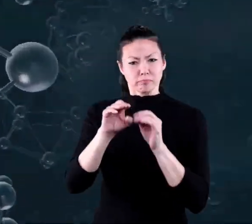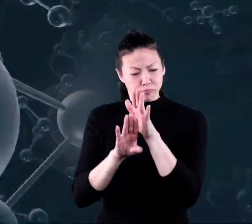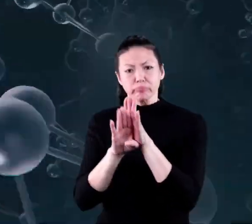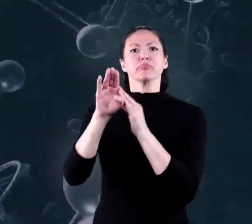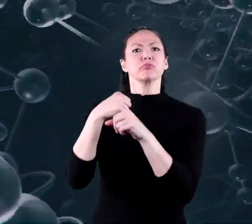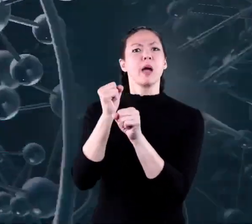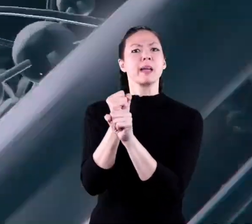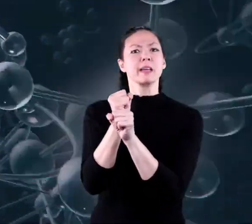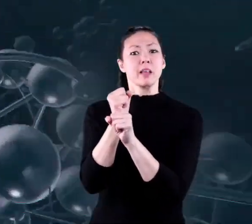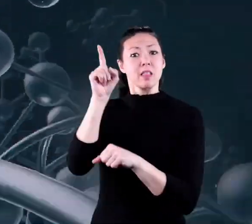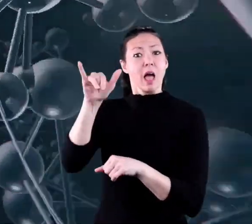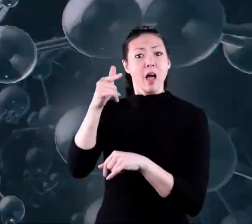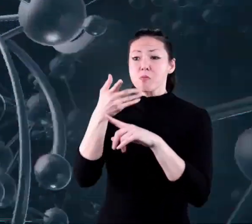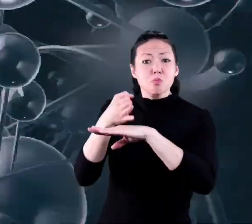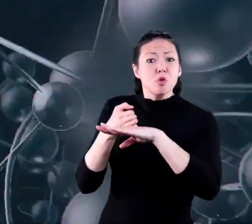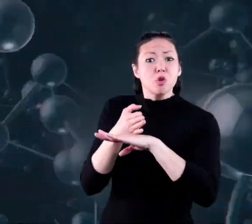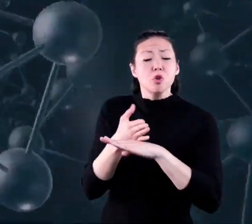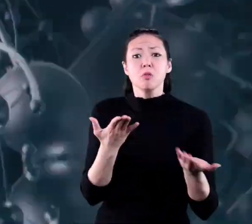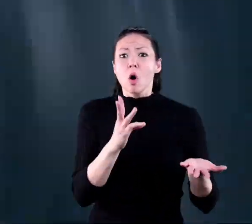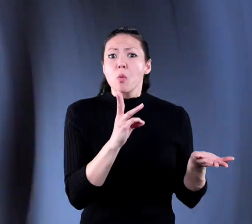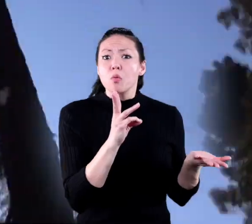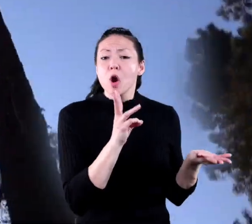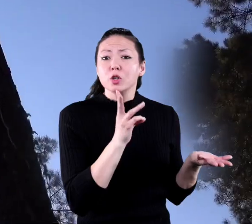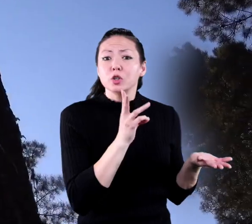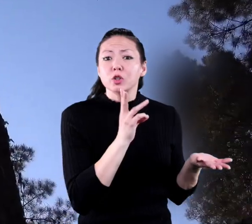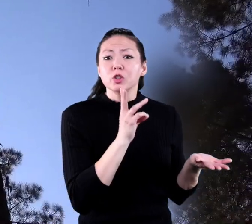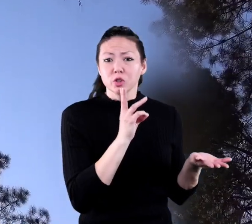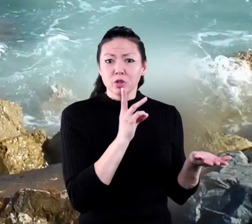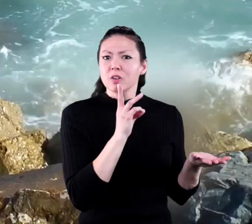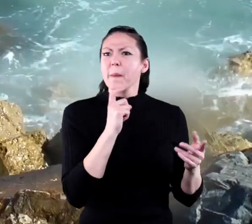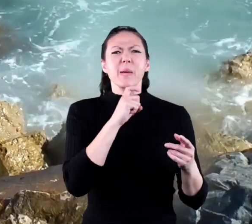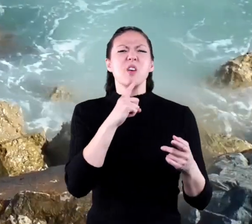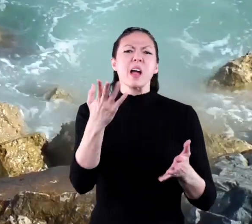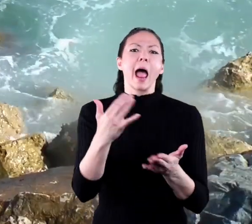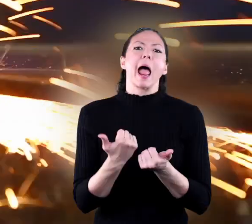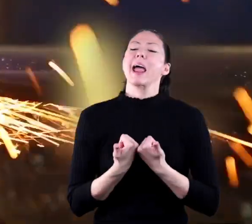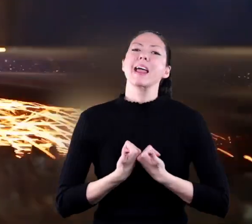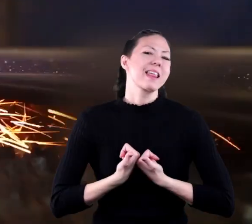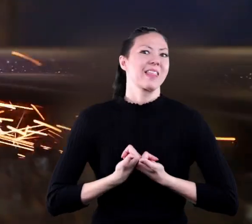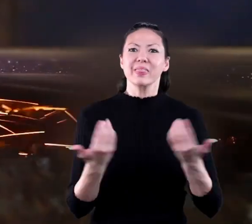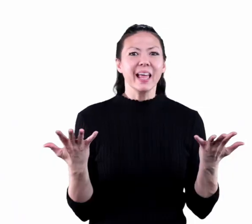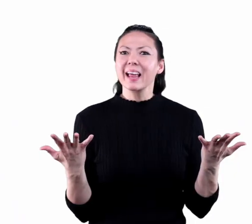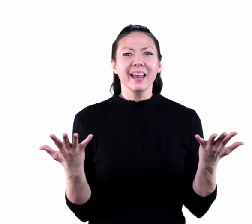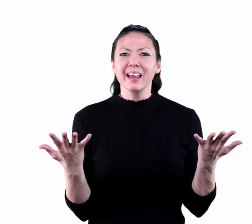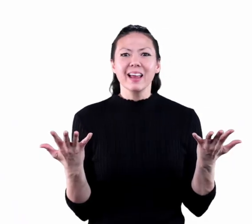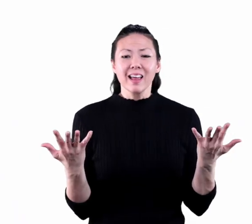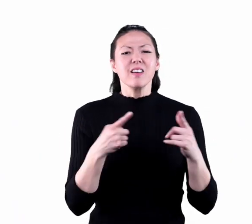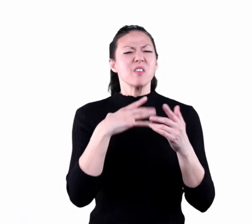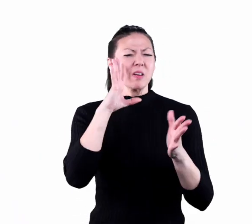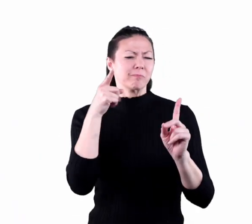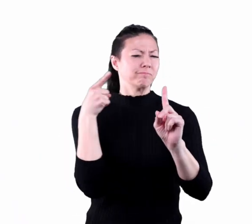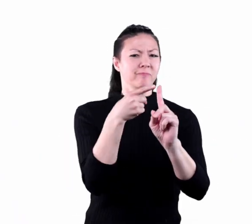these atoms create. These atoms make up wood, or water, or metal, or anything.